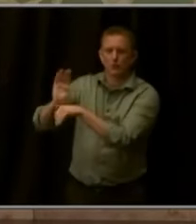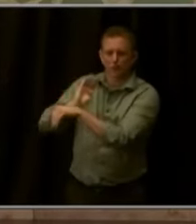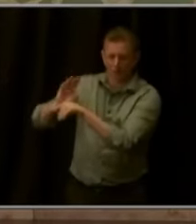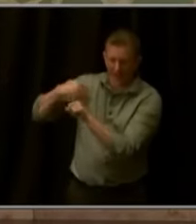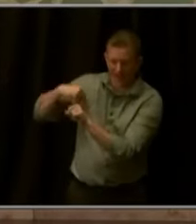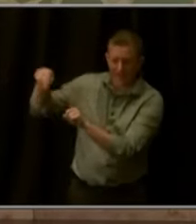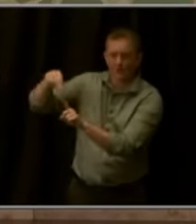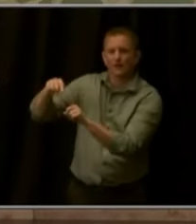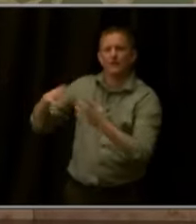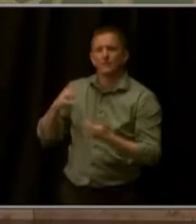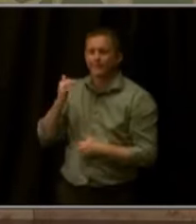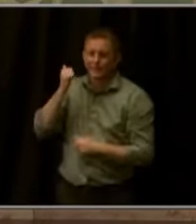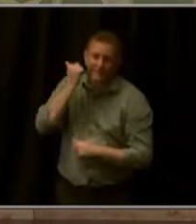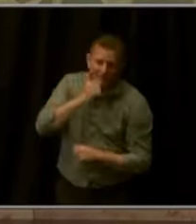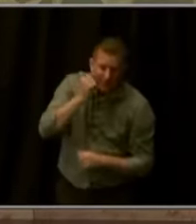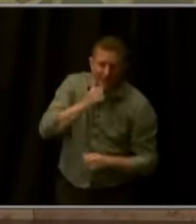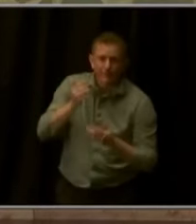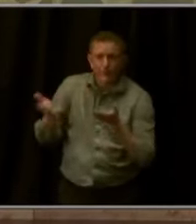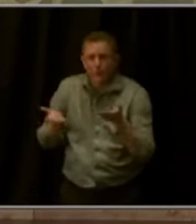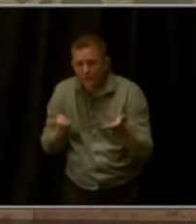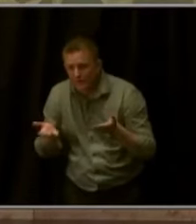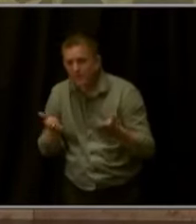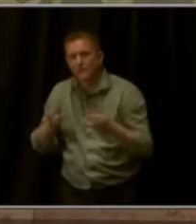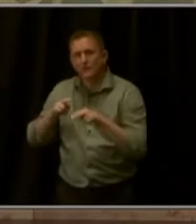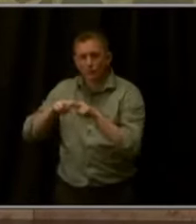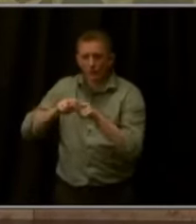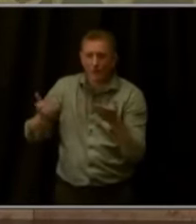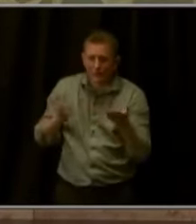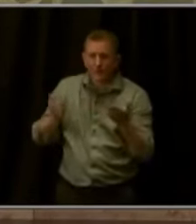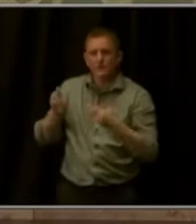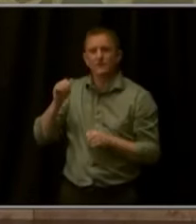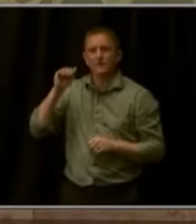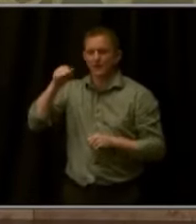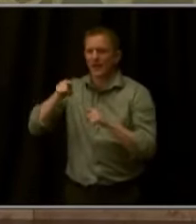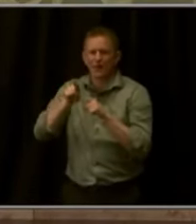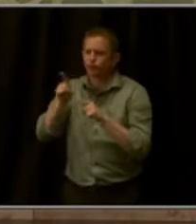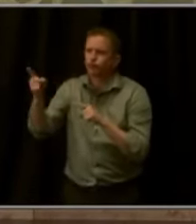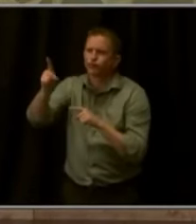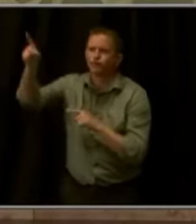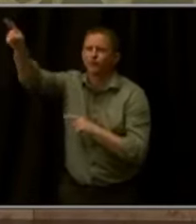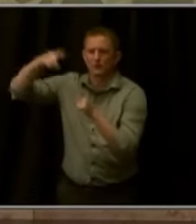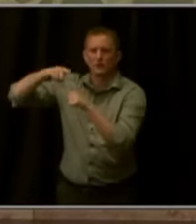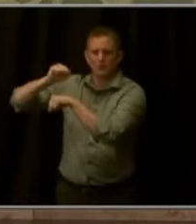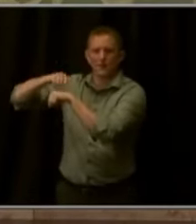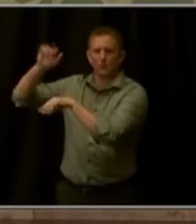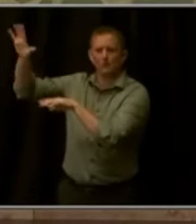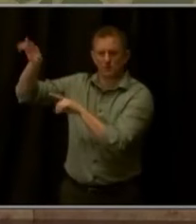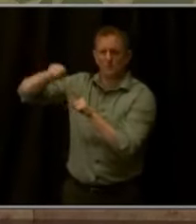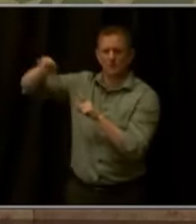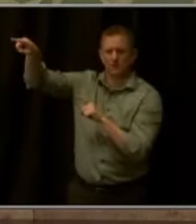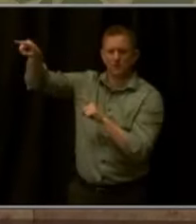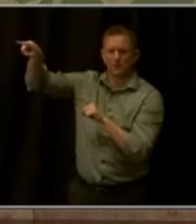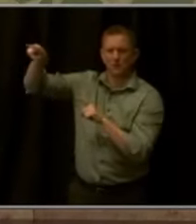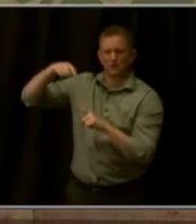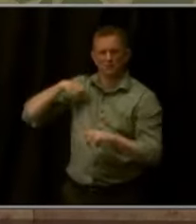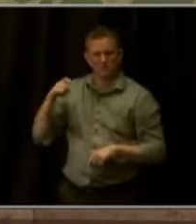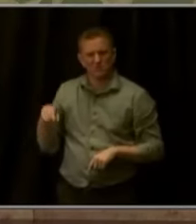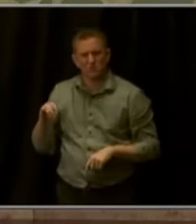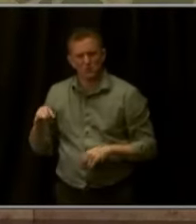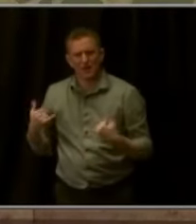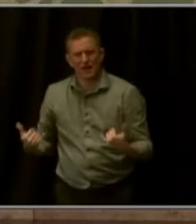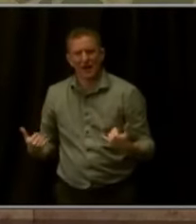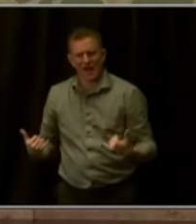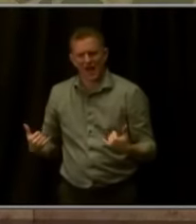scheduled passenger rail service through the Rocky Mountains. And we need to take action to ensure that we get train service from Union